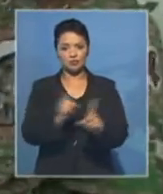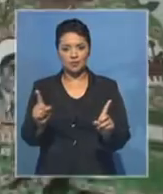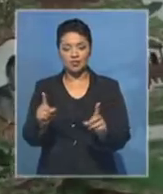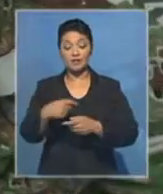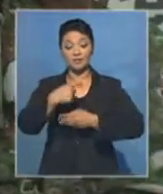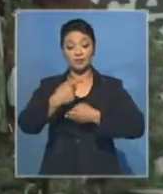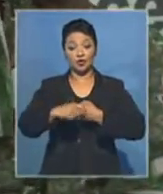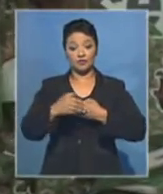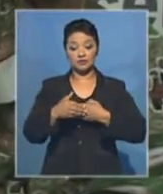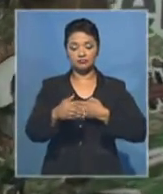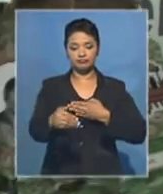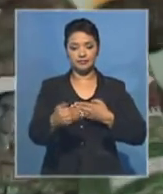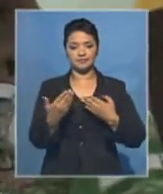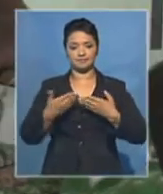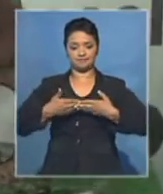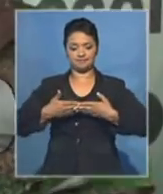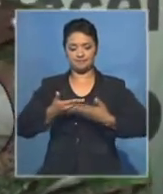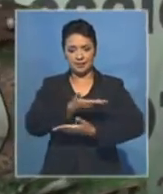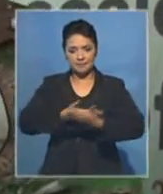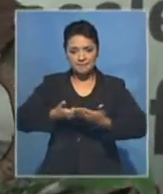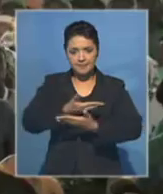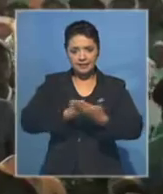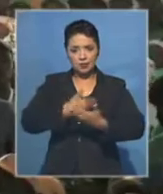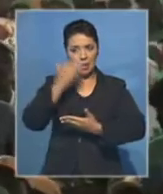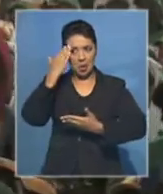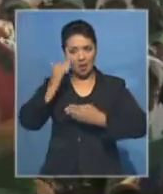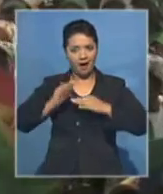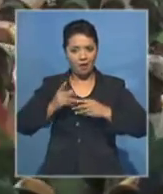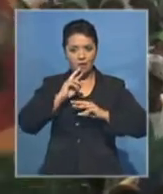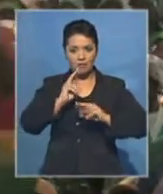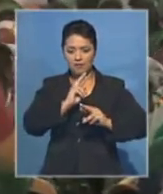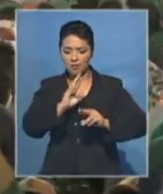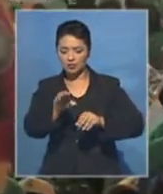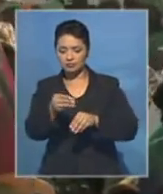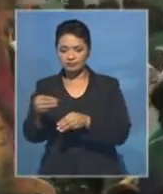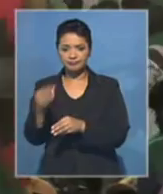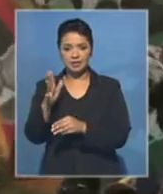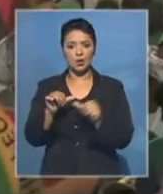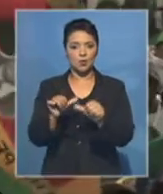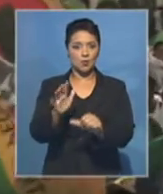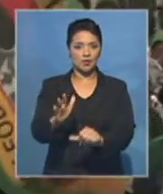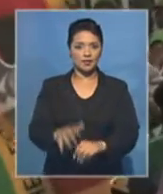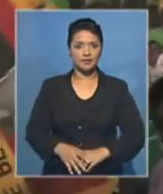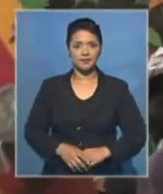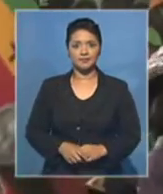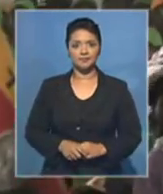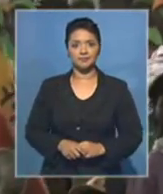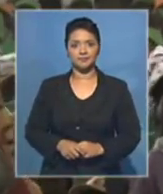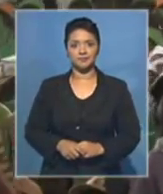is expected to retreat behind closed-door sessions to deliberate on the party reports. Shinga Nyoka, SABC News, Harare,